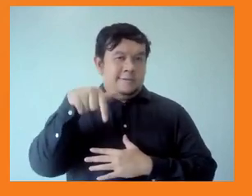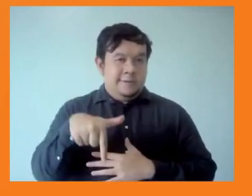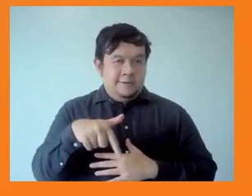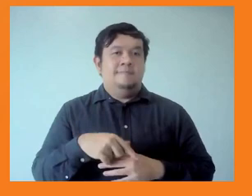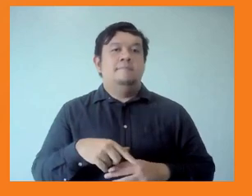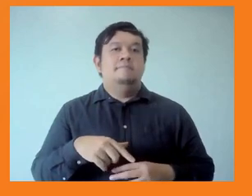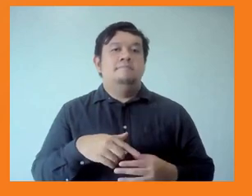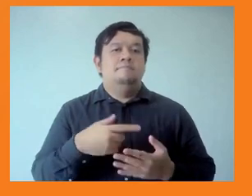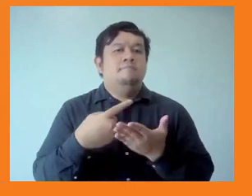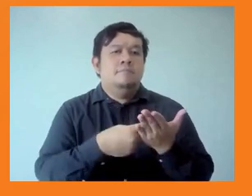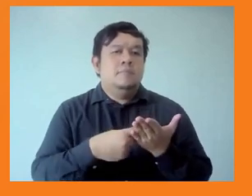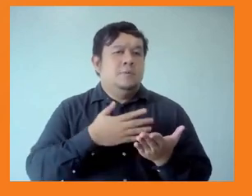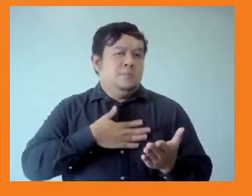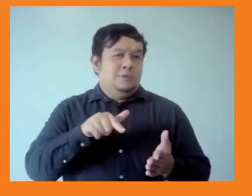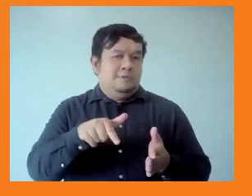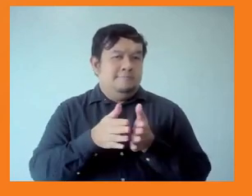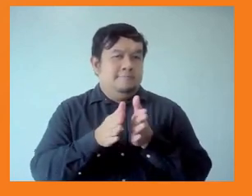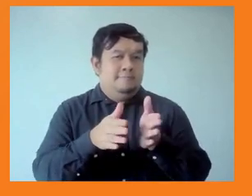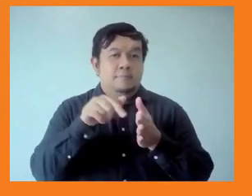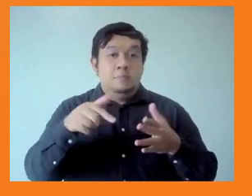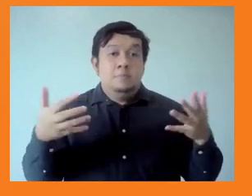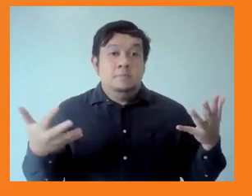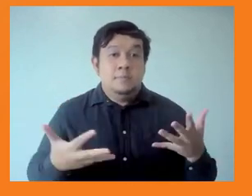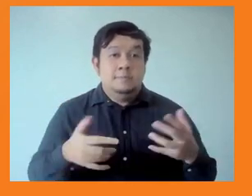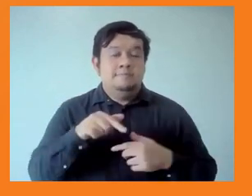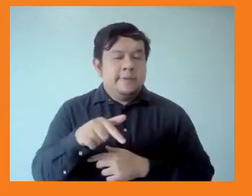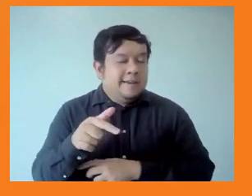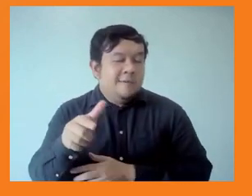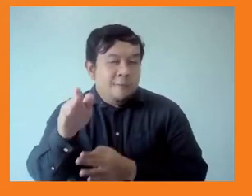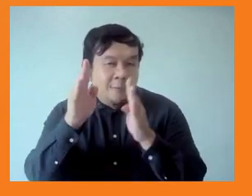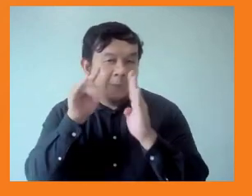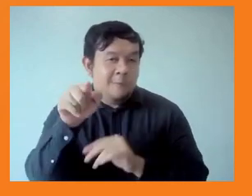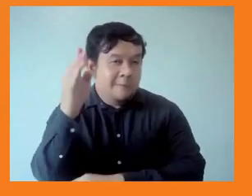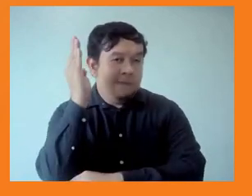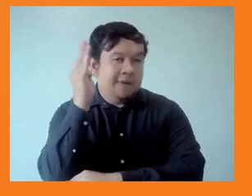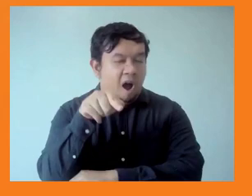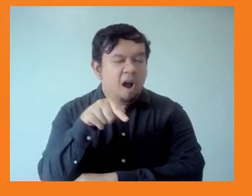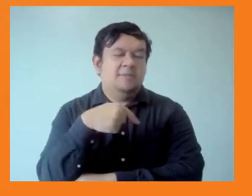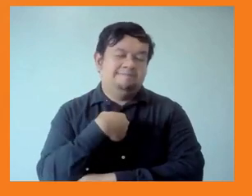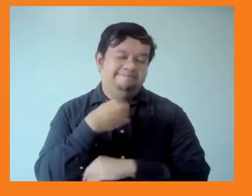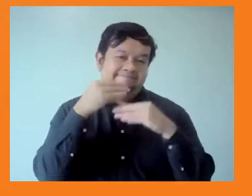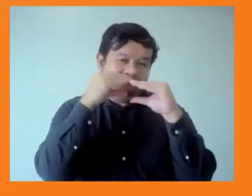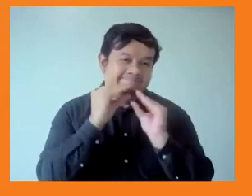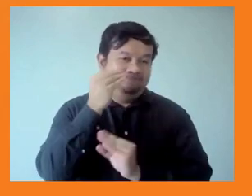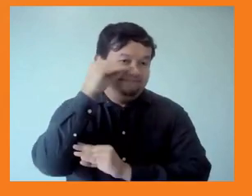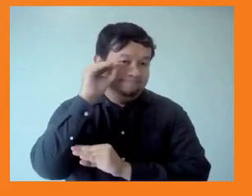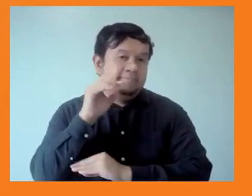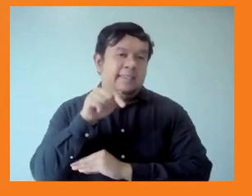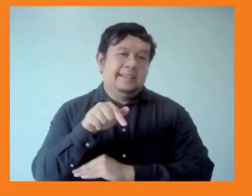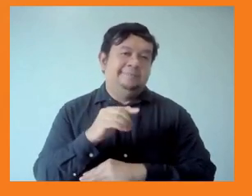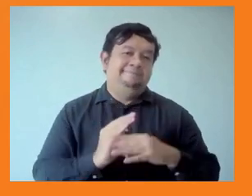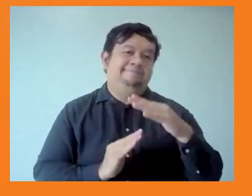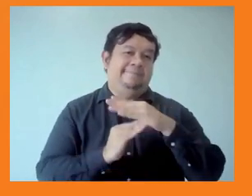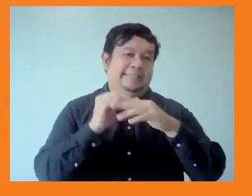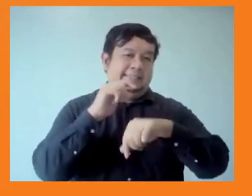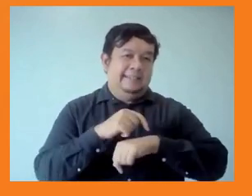almost sad to have to draw it to a close. But given our time, allow me to deliver brief